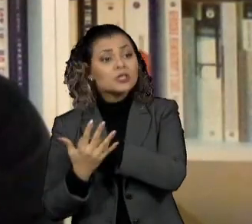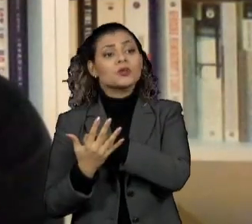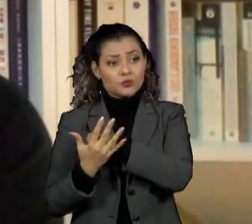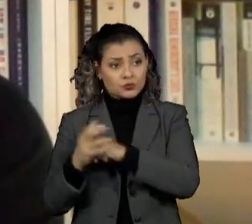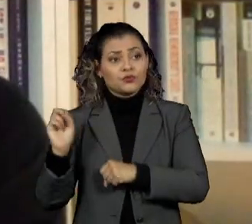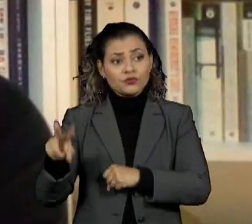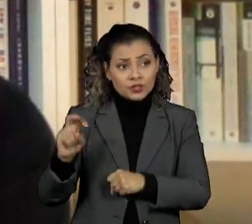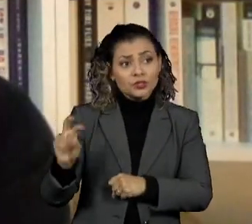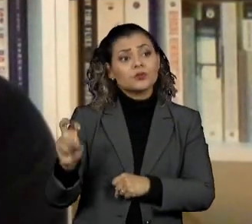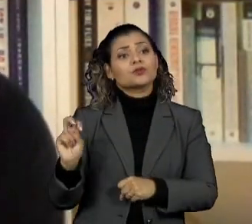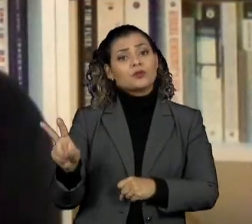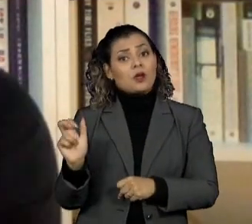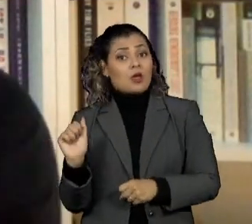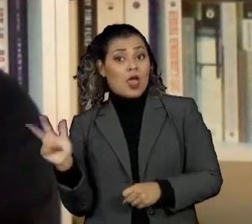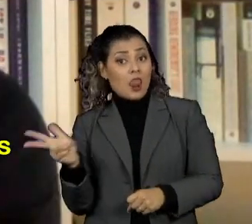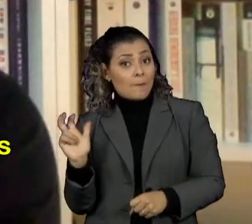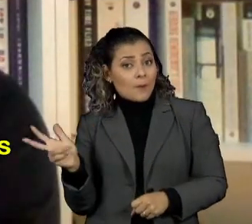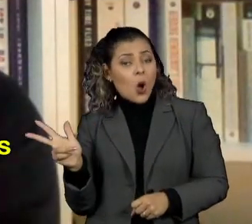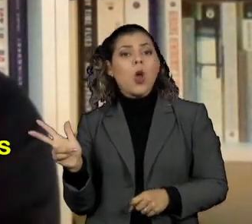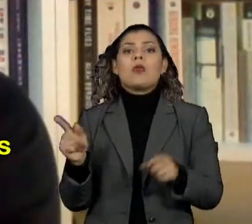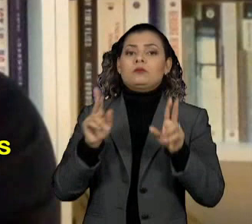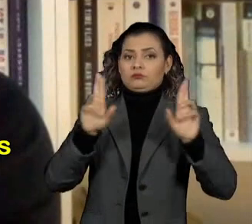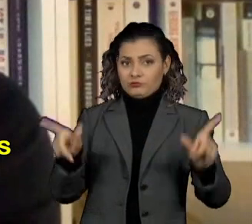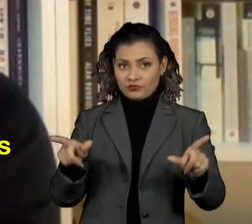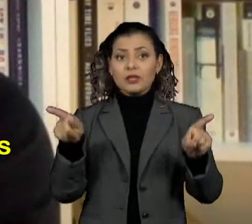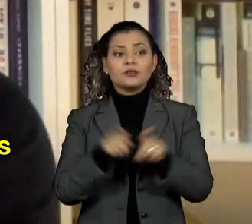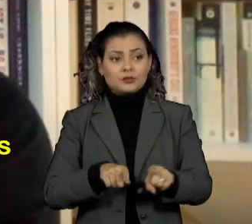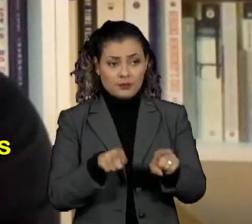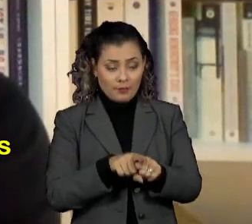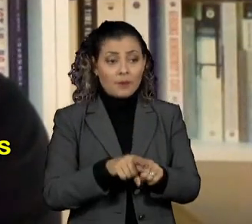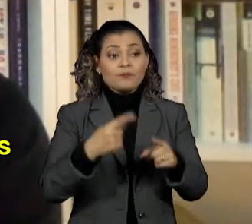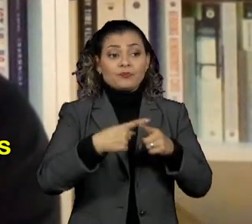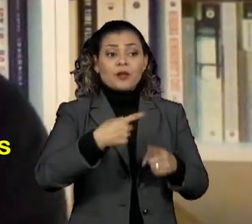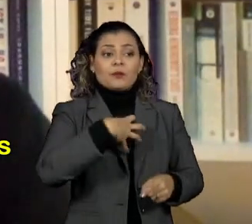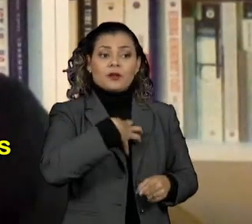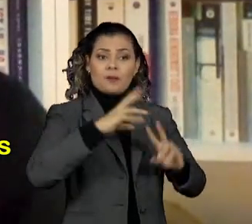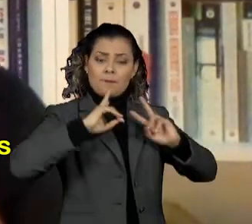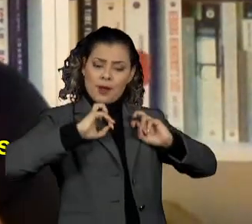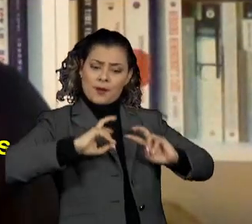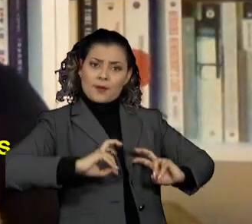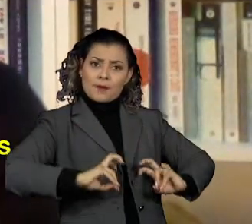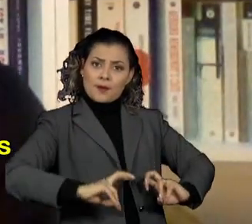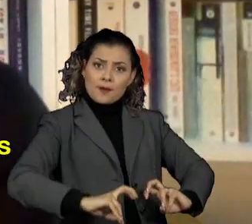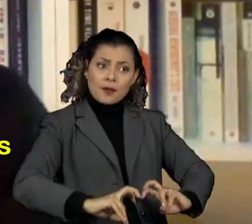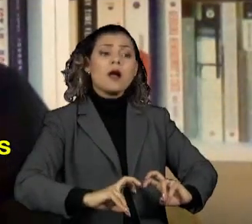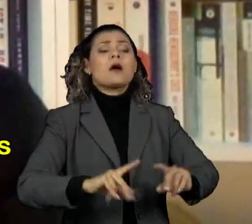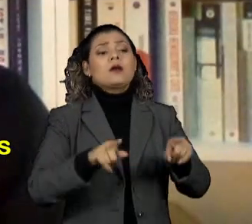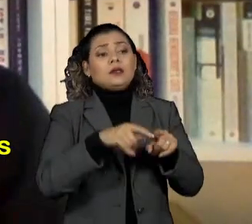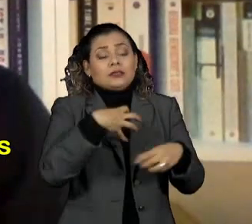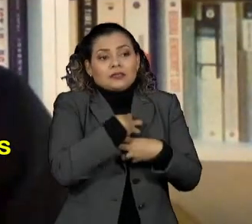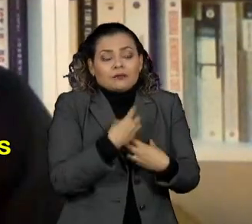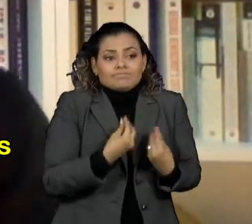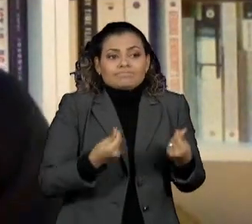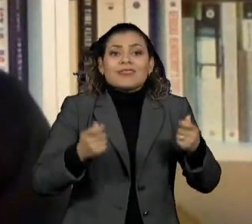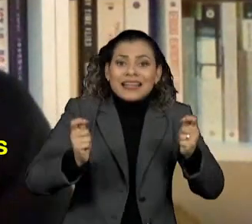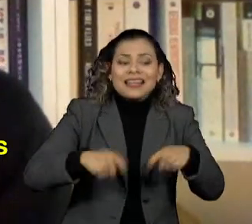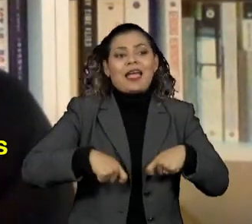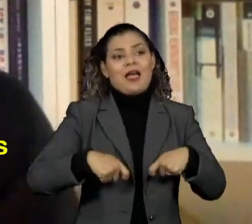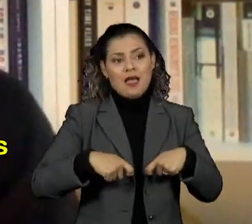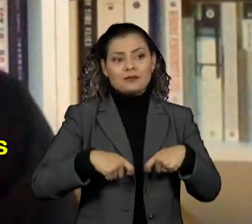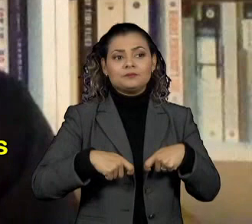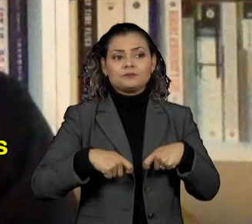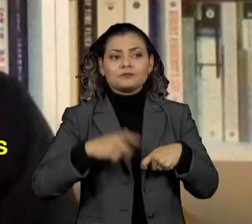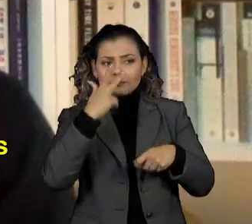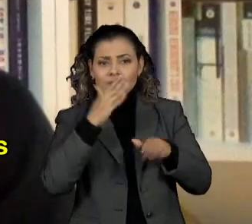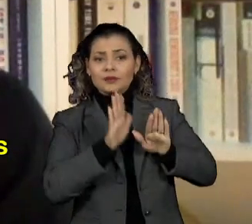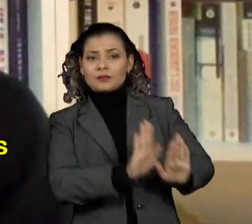virus such as Ebola, where you develop symptoms and so you know that you're carrying the virus and therefore